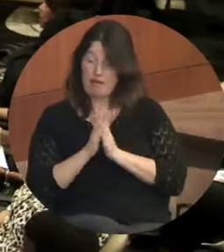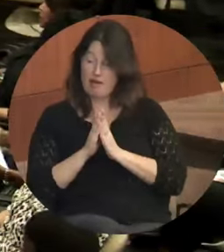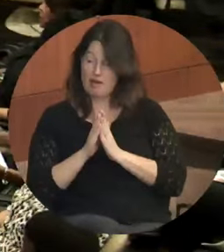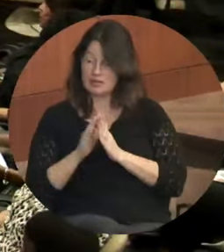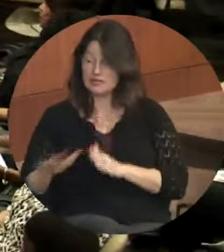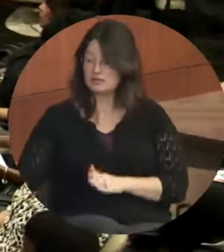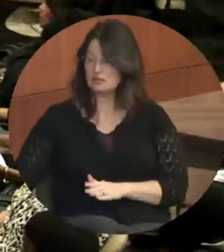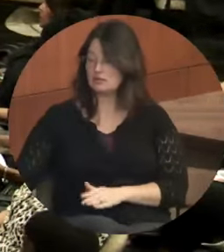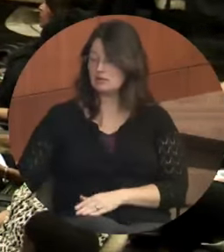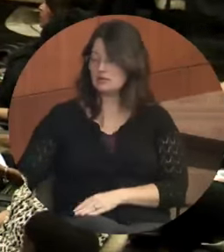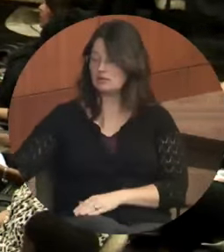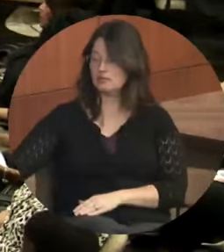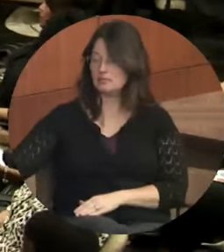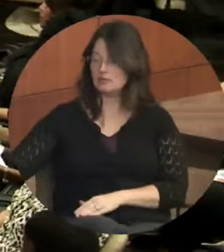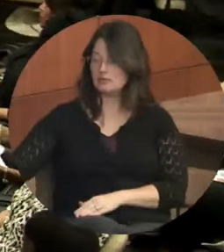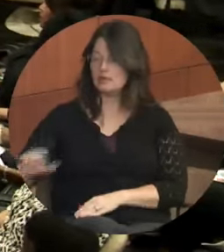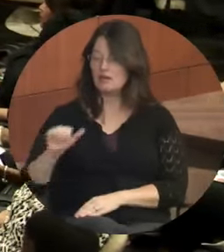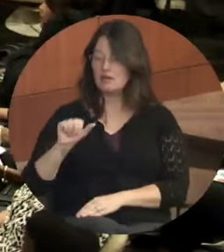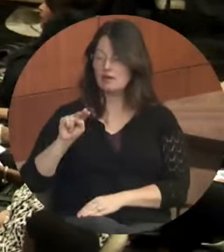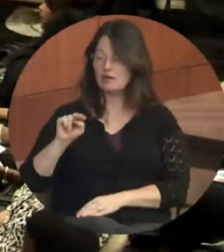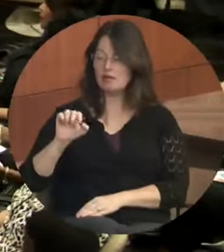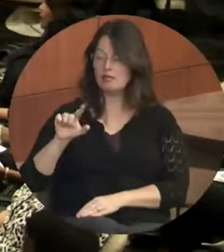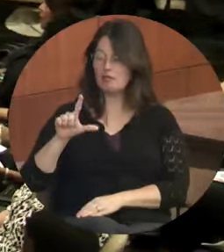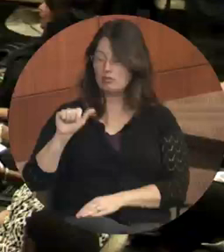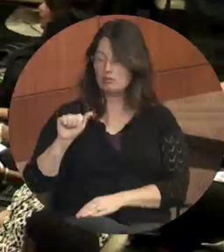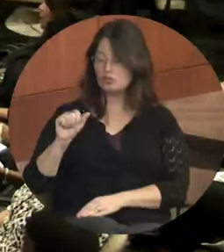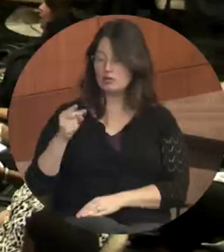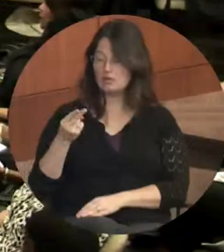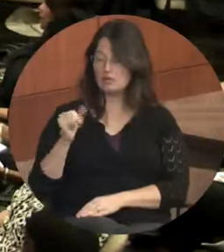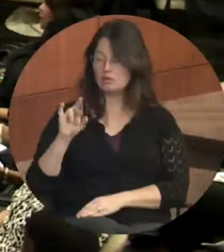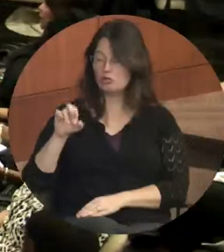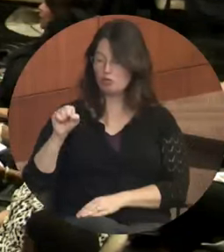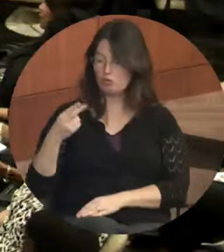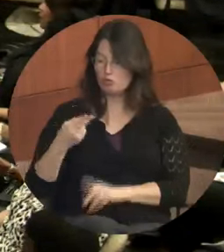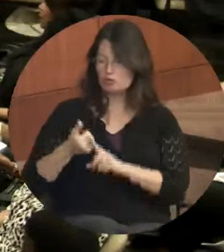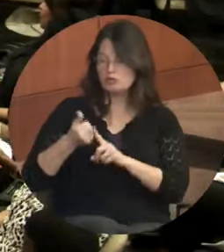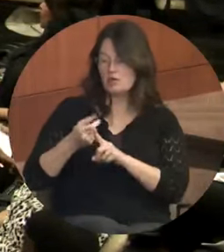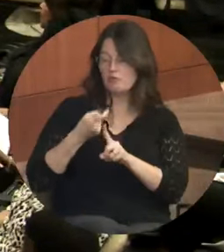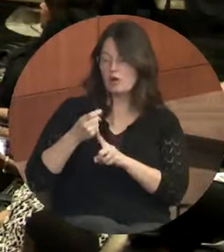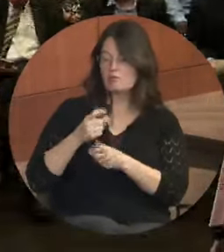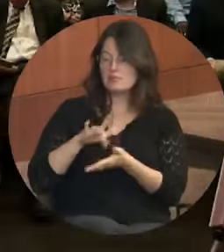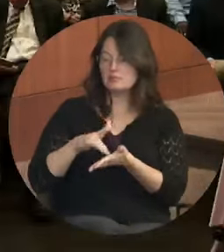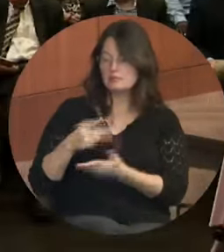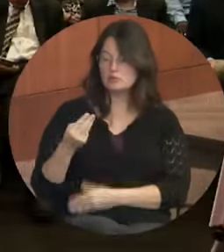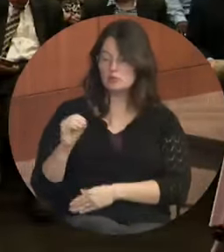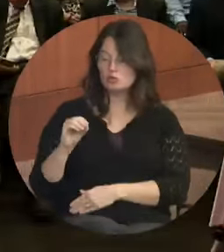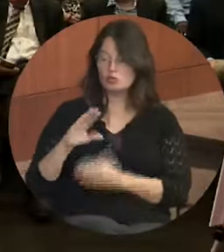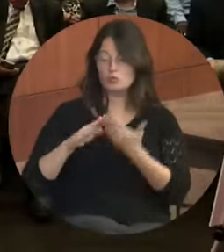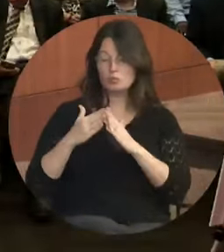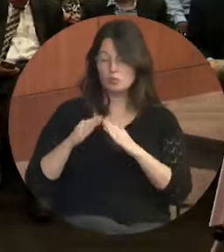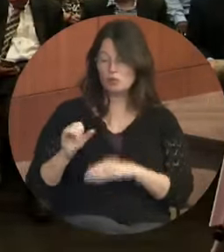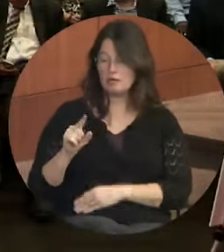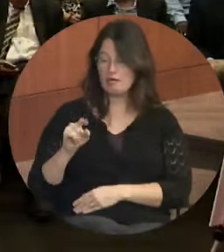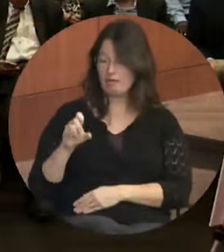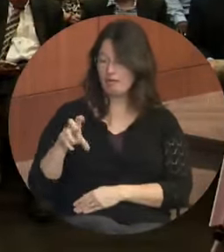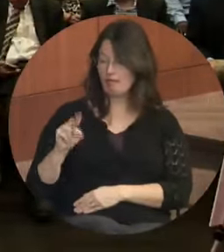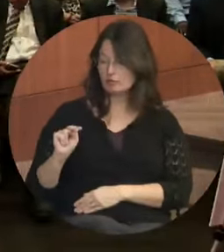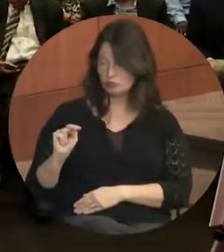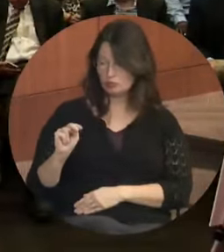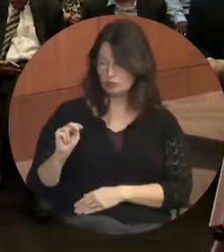a poverty simulation at a pre-council meeting. I think Angela's here. Wave your hand. There you are. Thank you for coming.